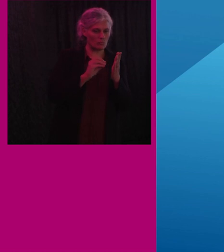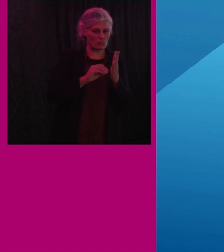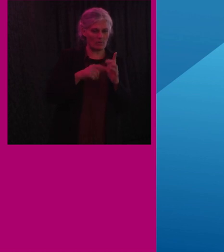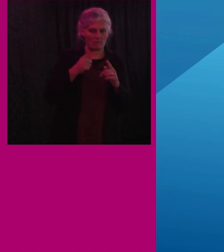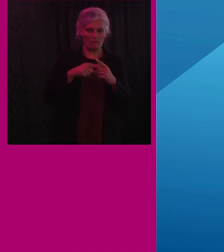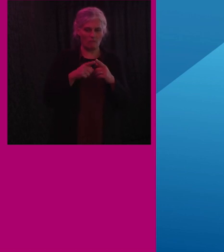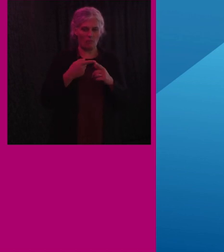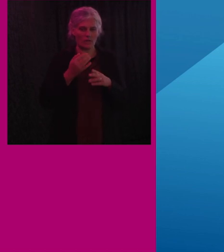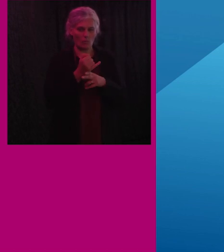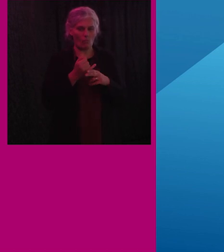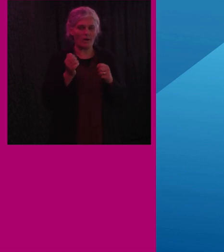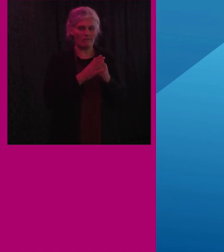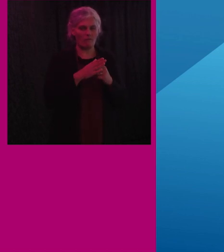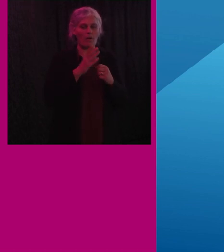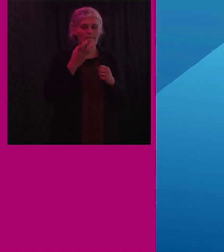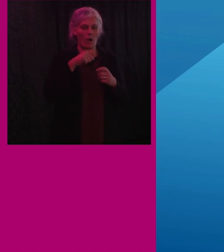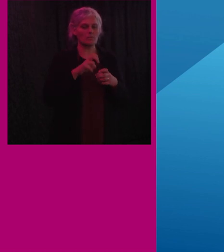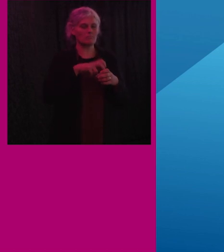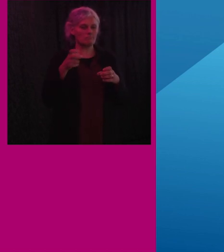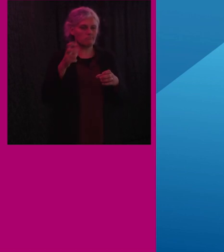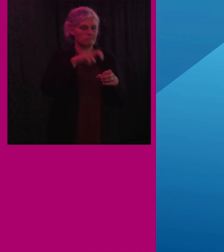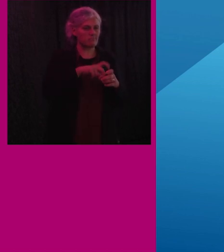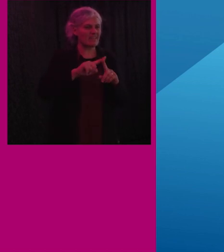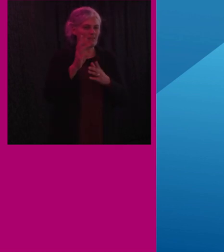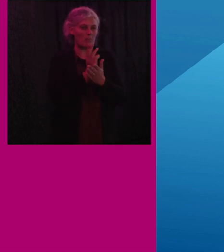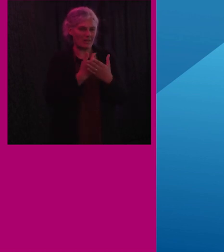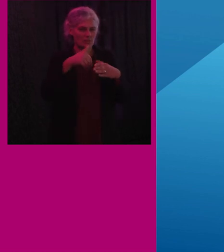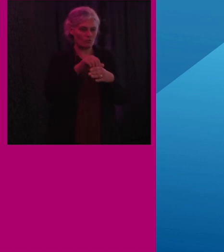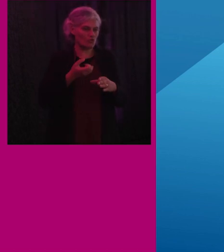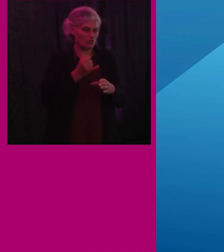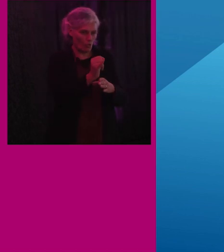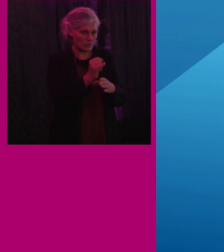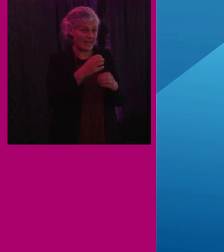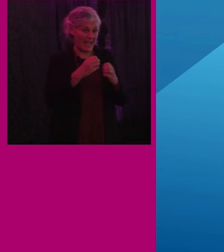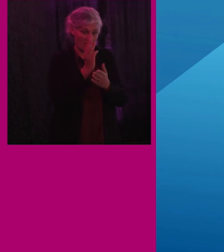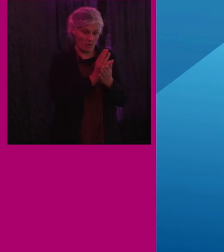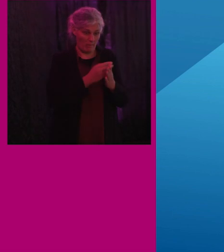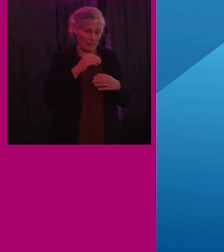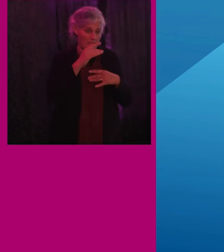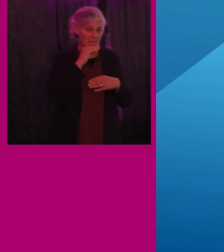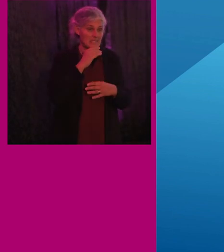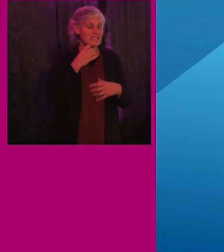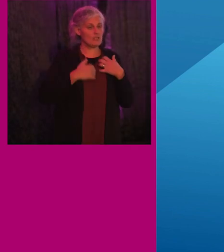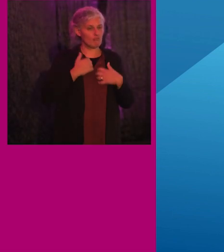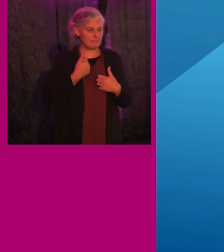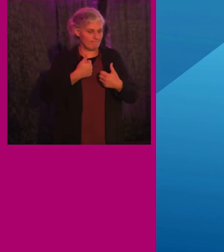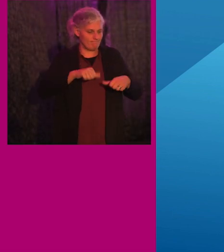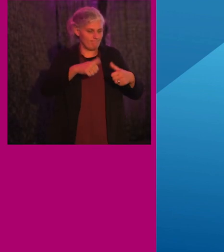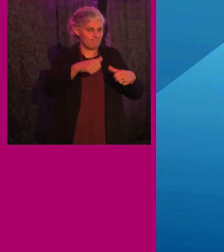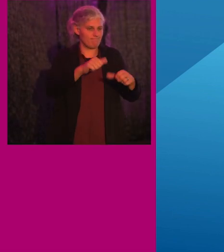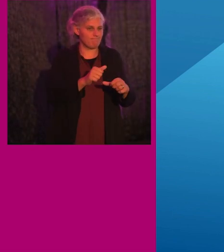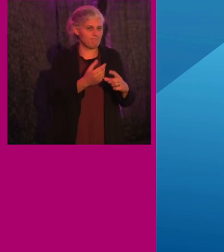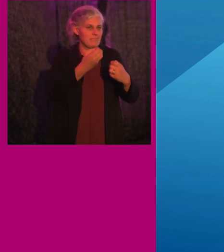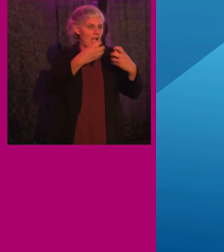or rail car. A journey is made up of many parts and every part needs to be addressed to ensure a successful outcome.